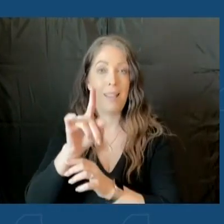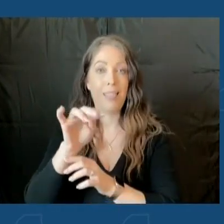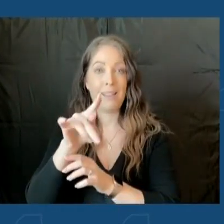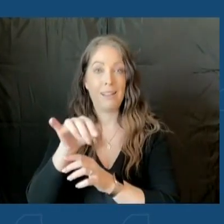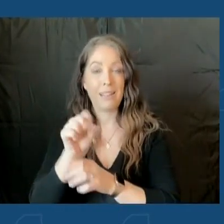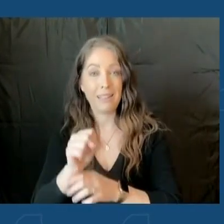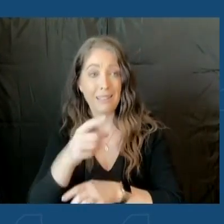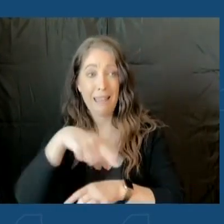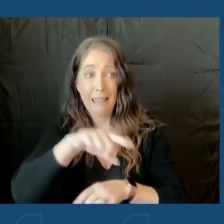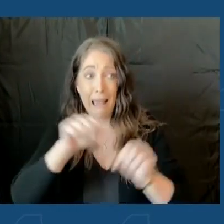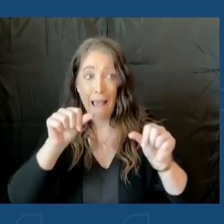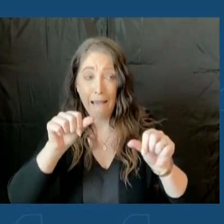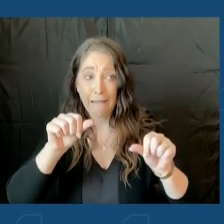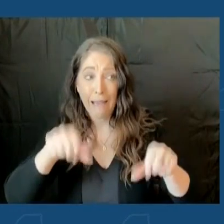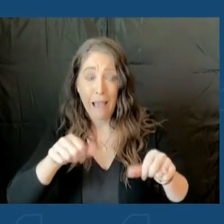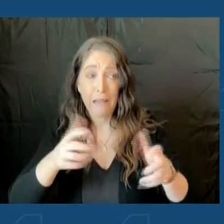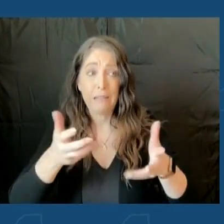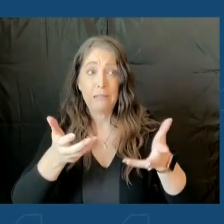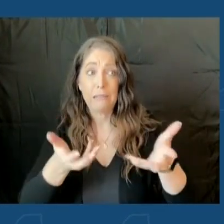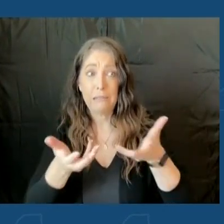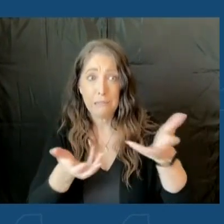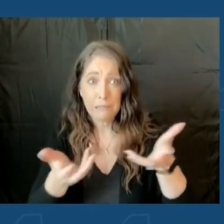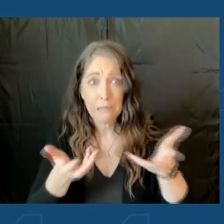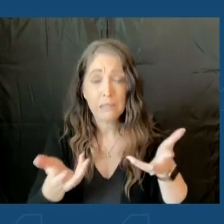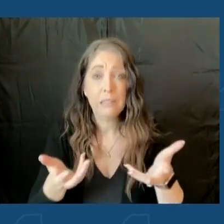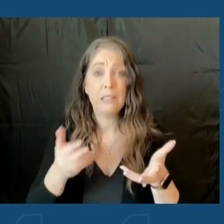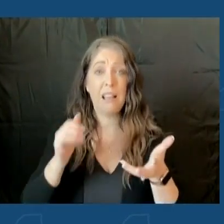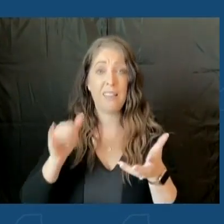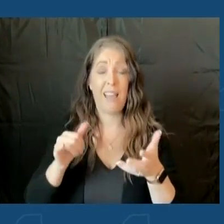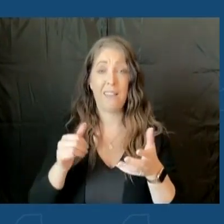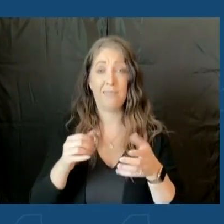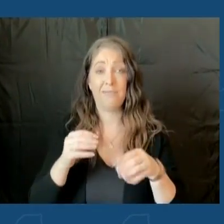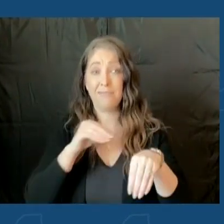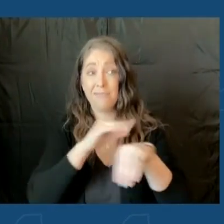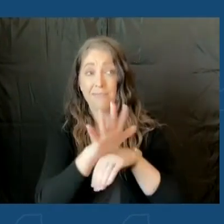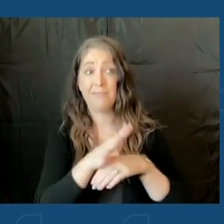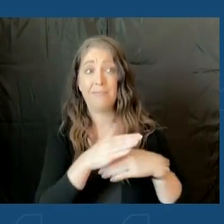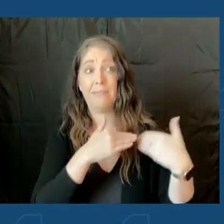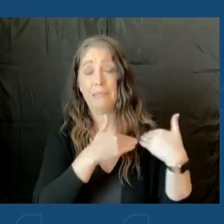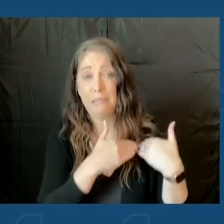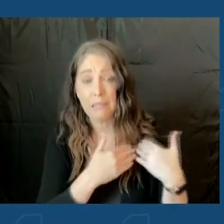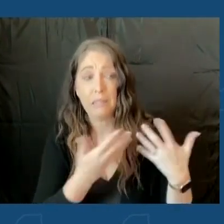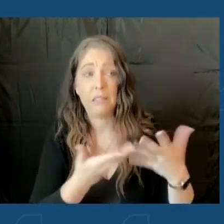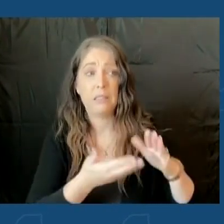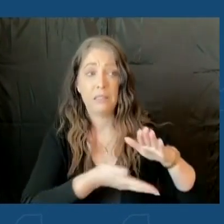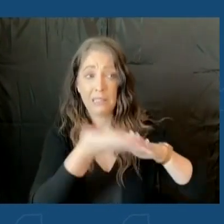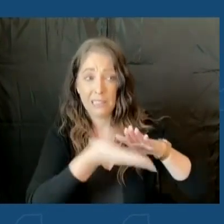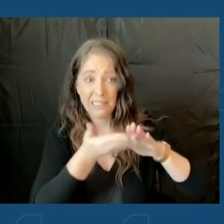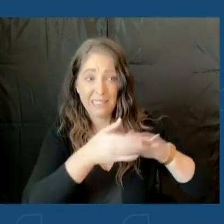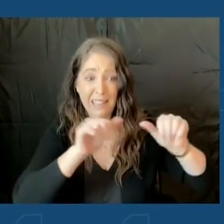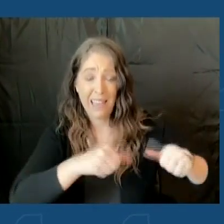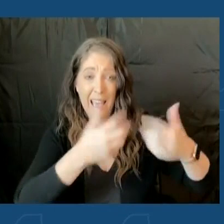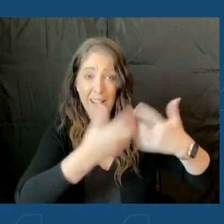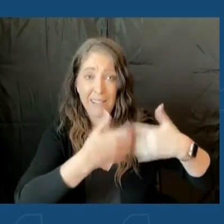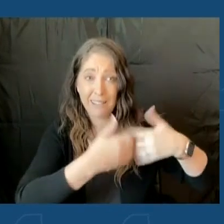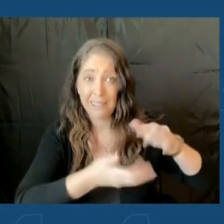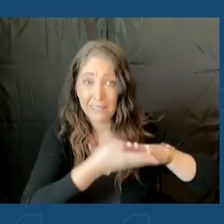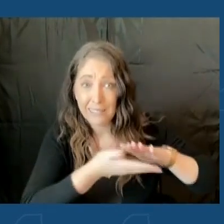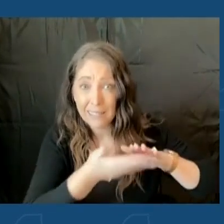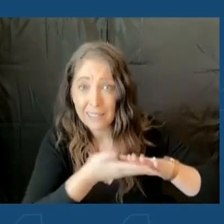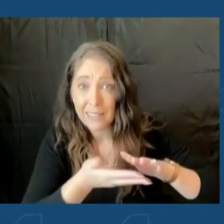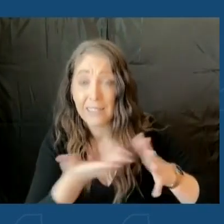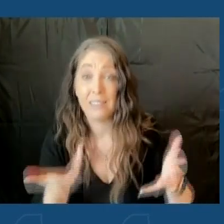to do for, you know, the effect on the loads and working sure that they're able to manage the need for increased